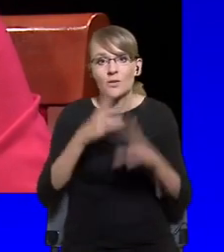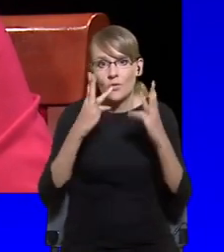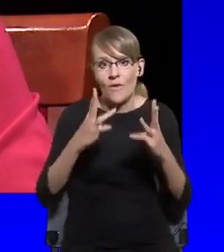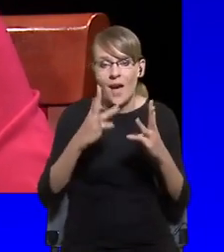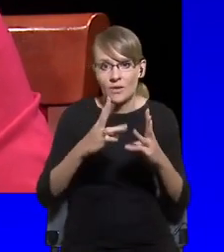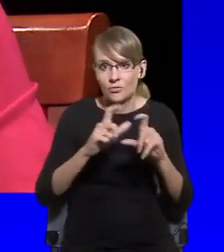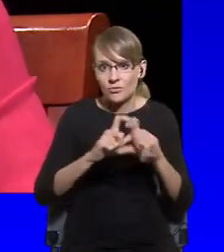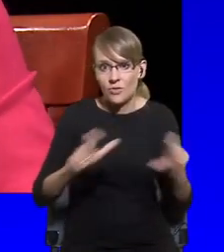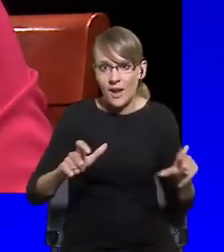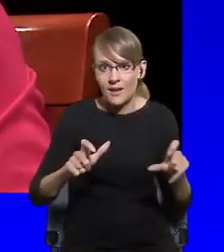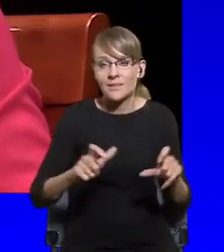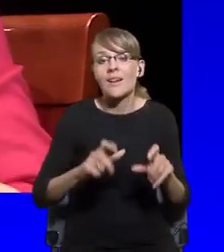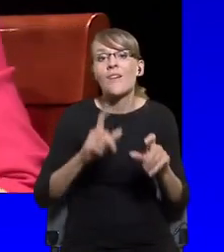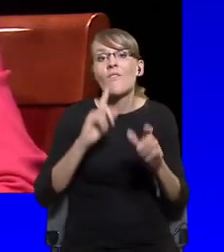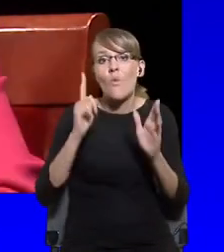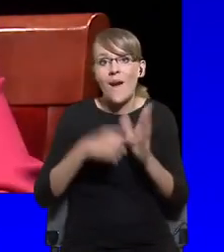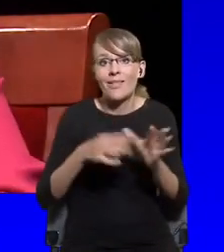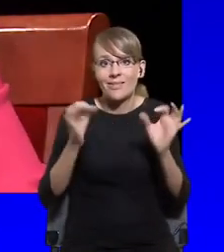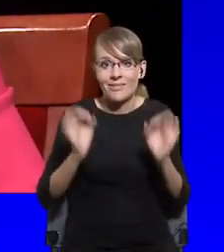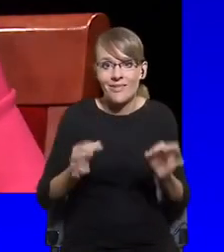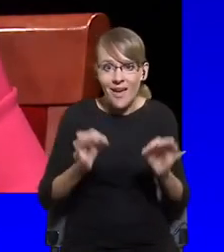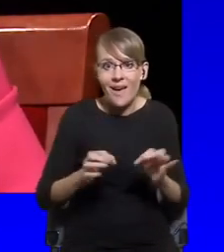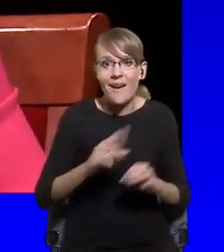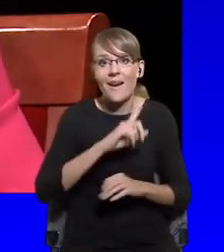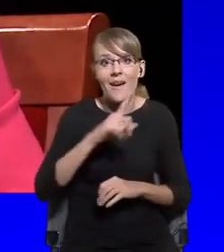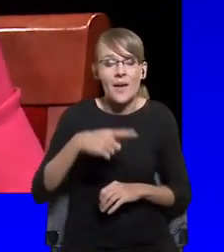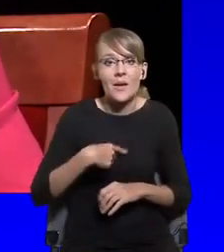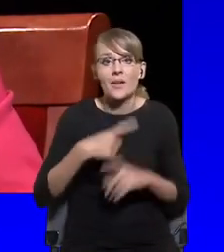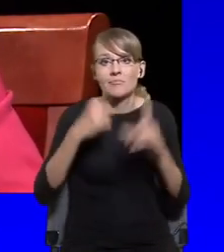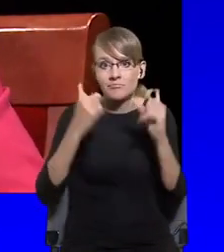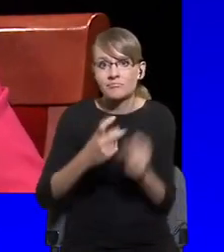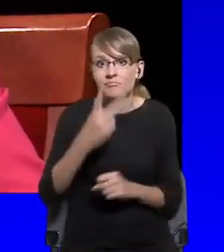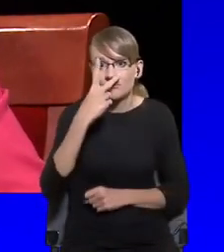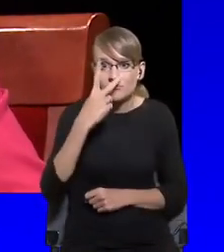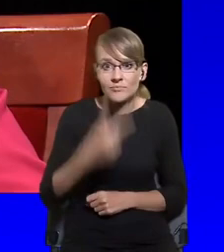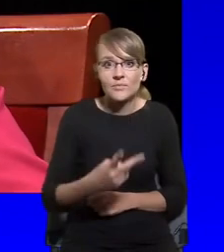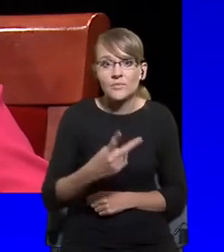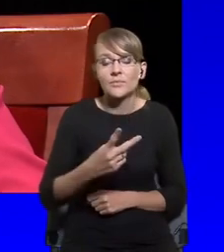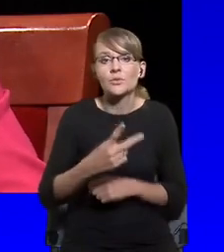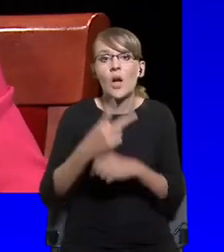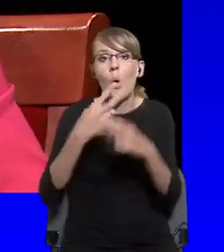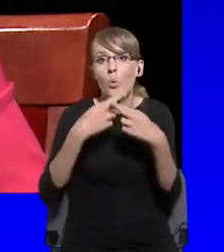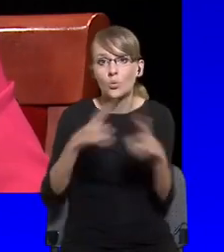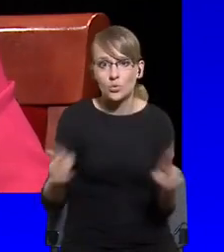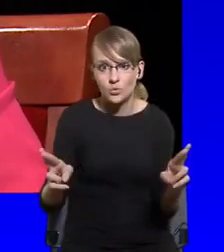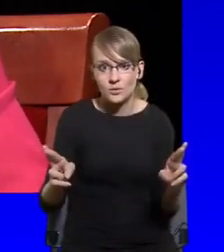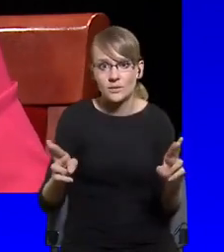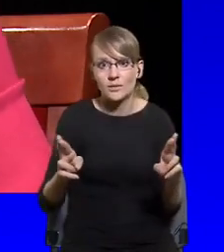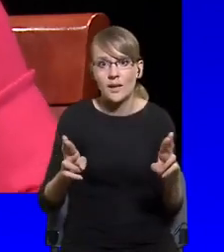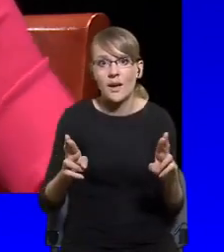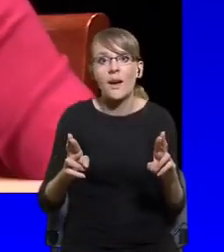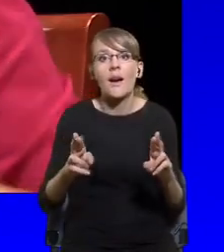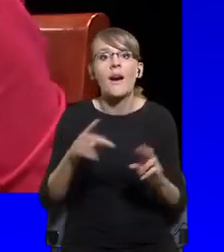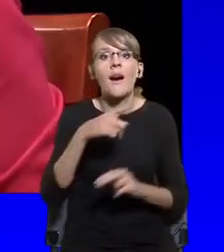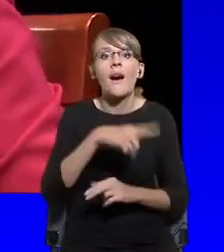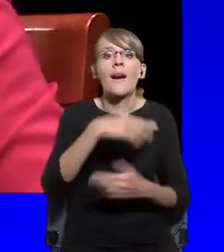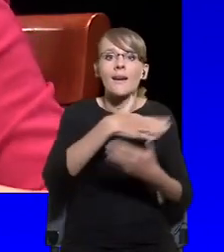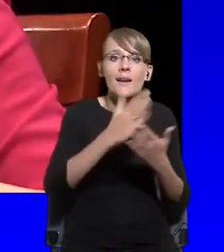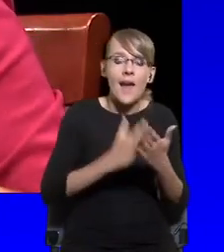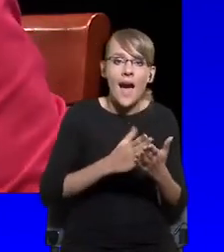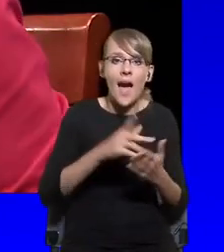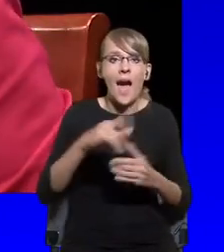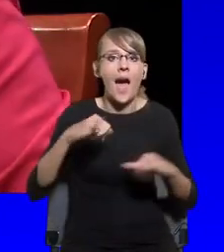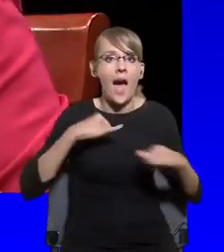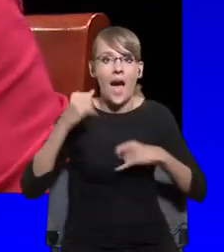we start to see that there is a deep difference between authoritarian regimes, like China, for example. And